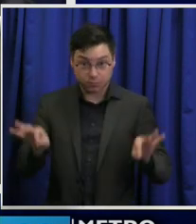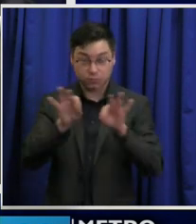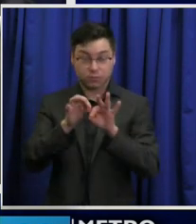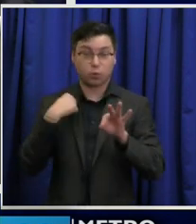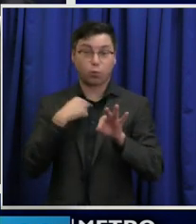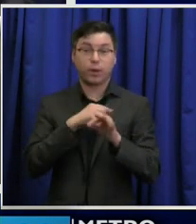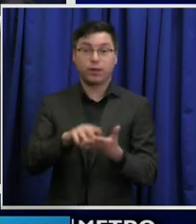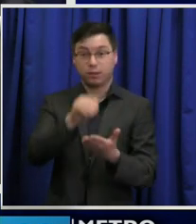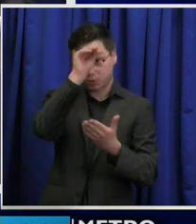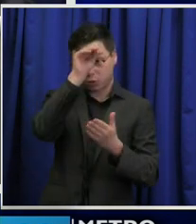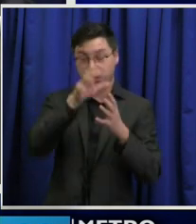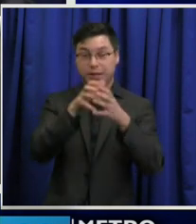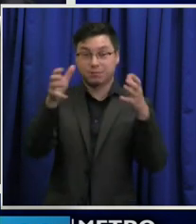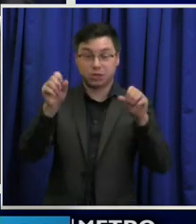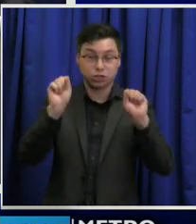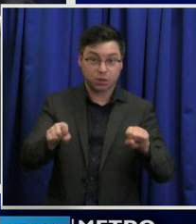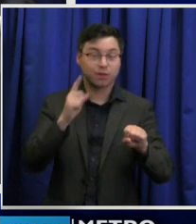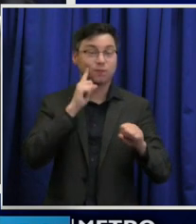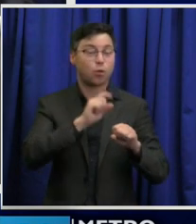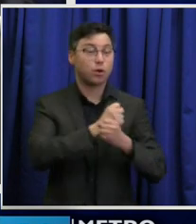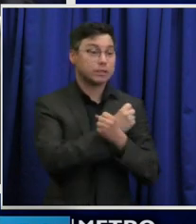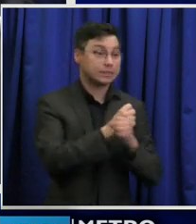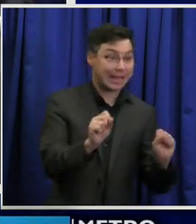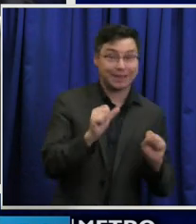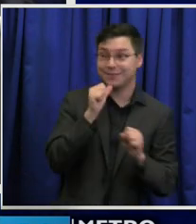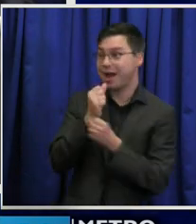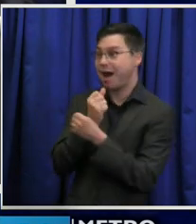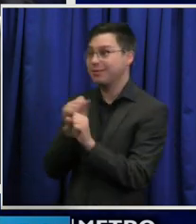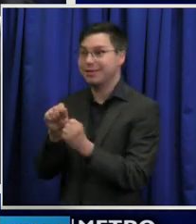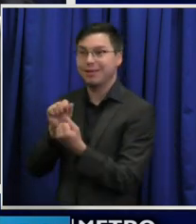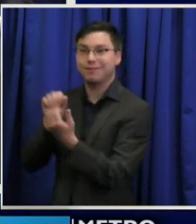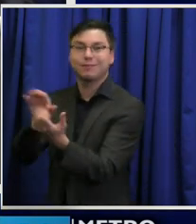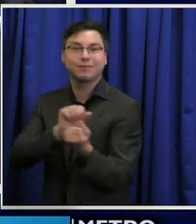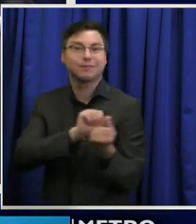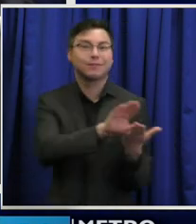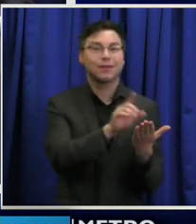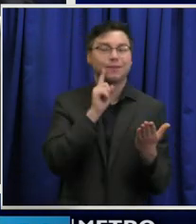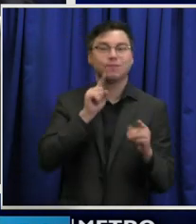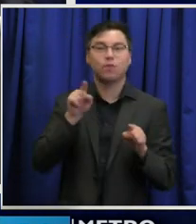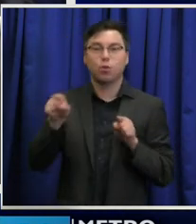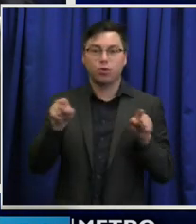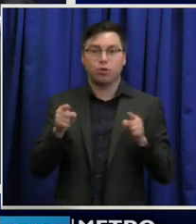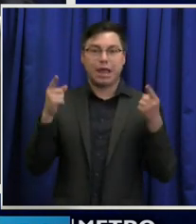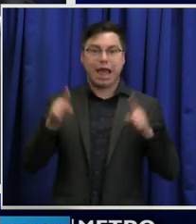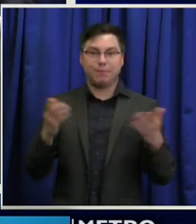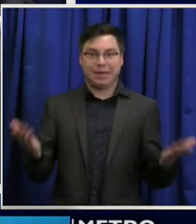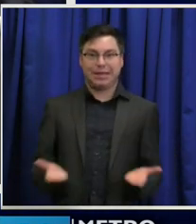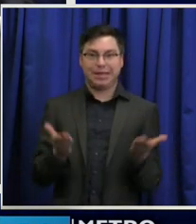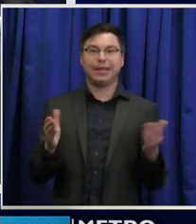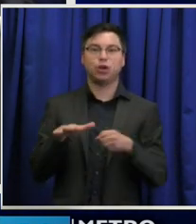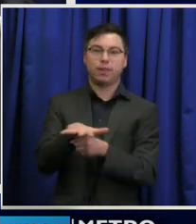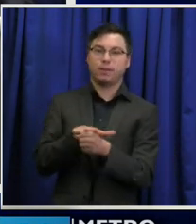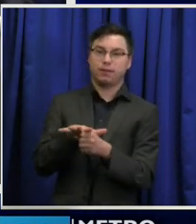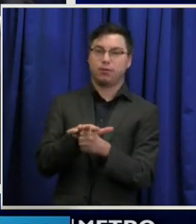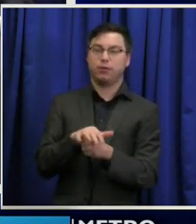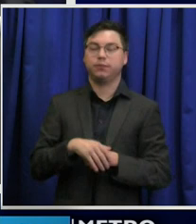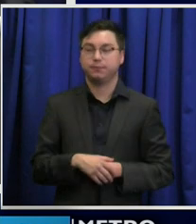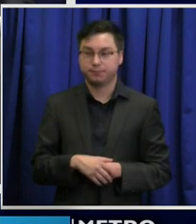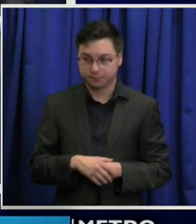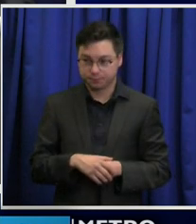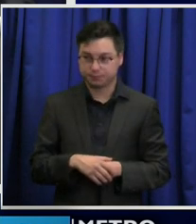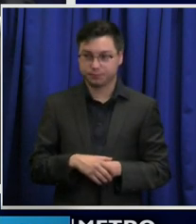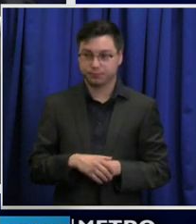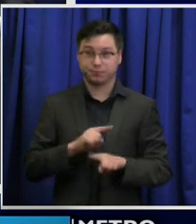can about safe and unsafe practices and conditions going on in the county. But right now there's not been in